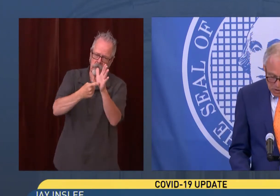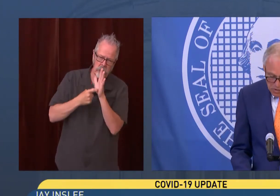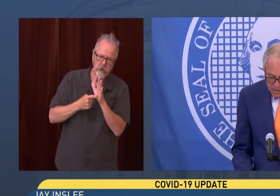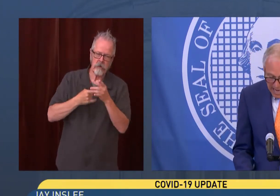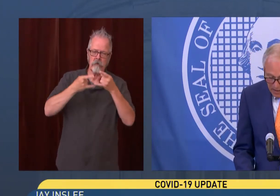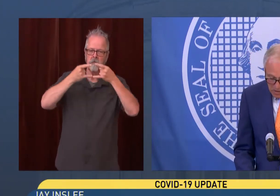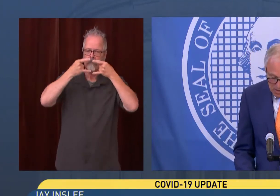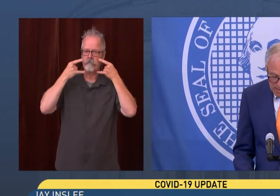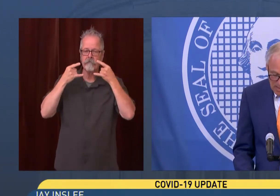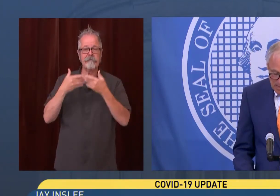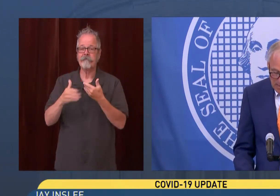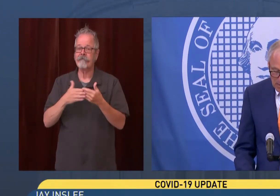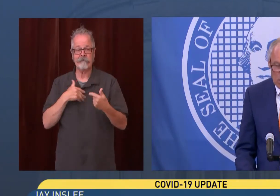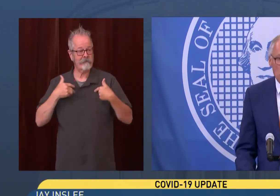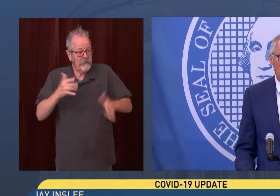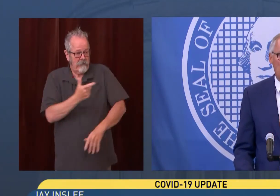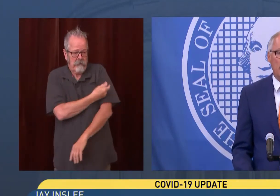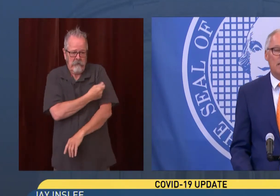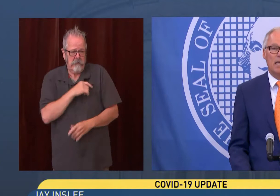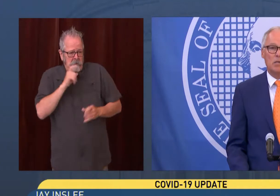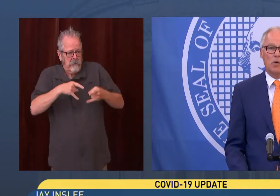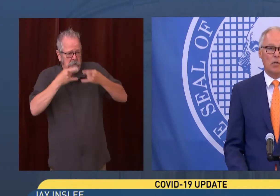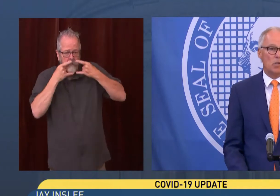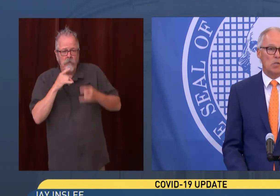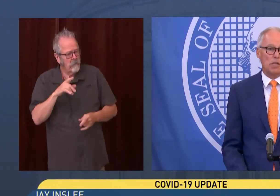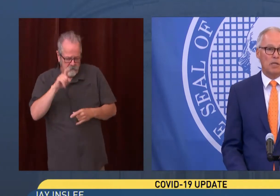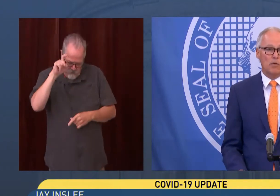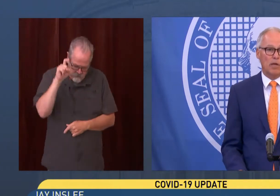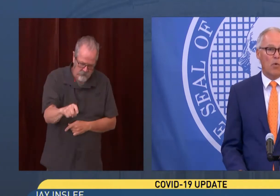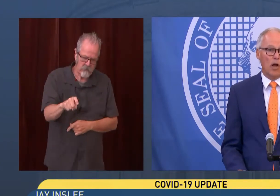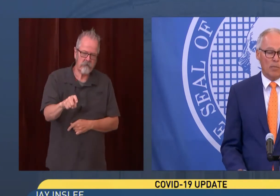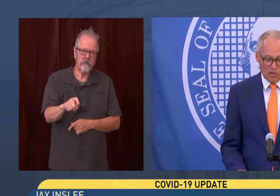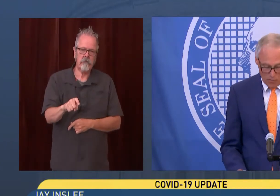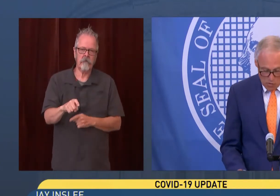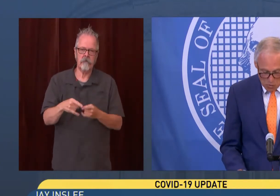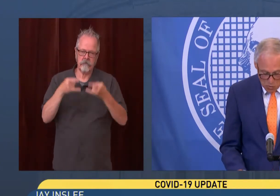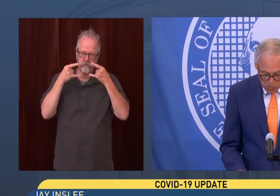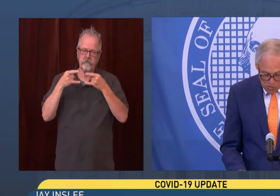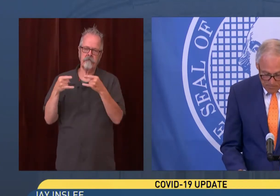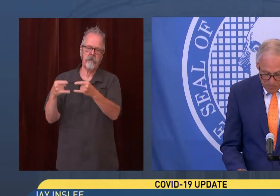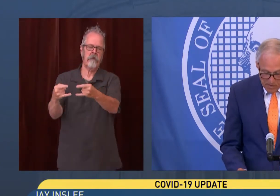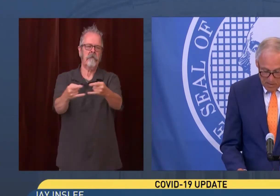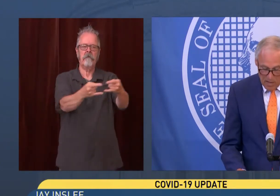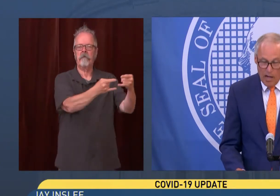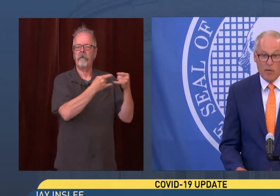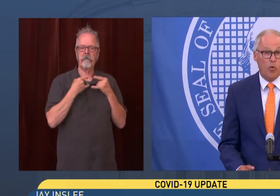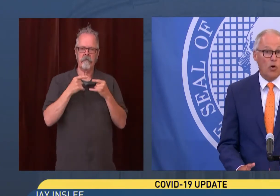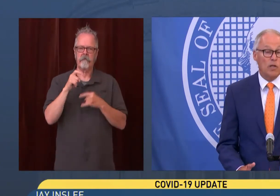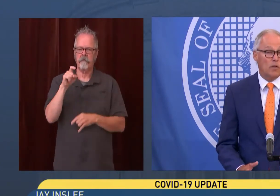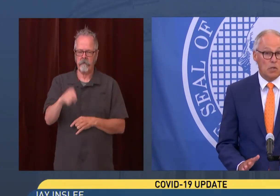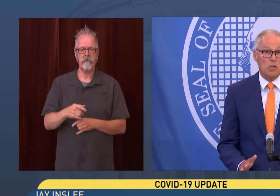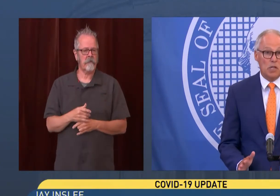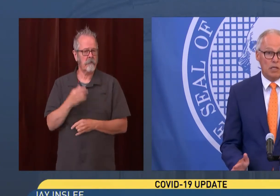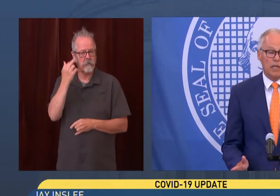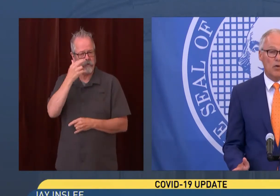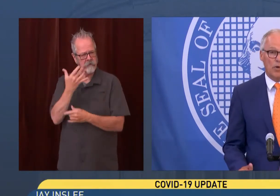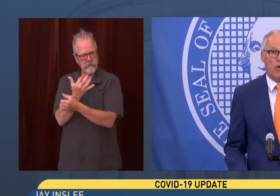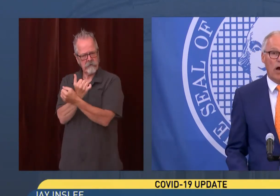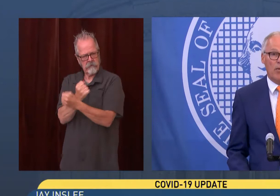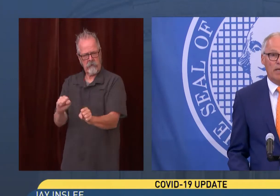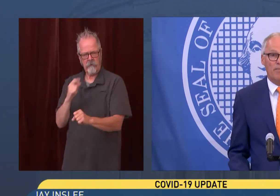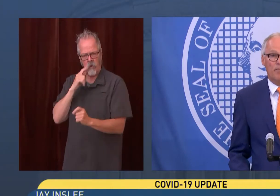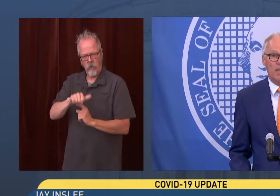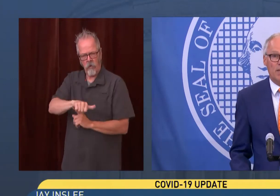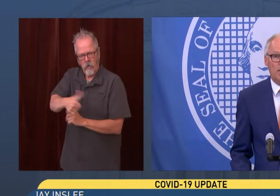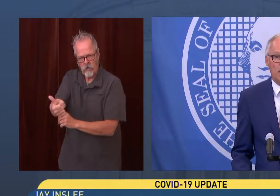vaccination status. This simply maintains our existing requirements for schools. Importantly, this is a legal